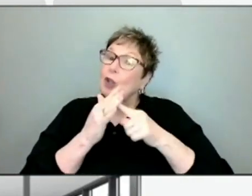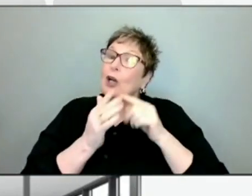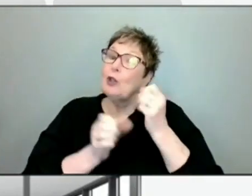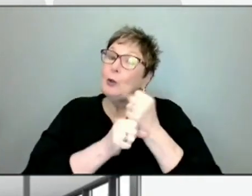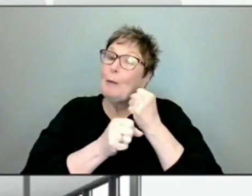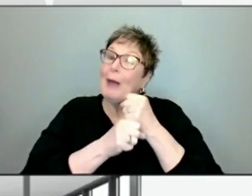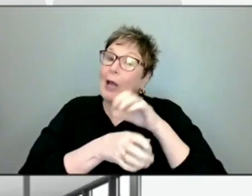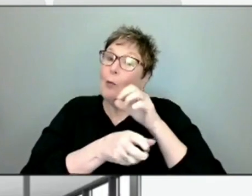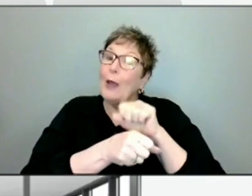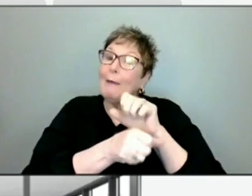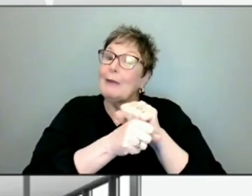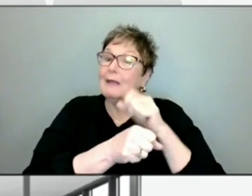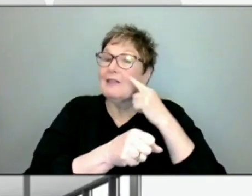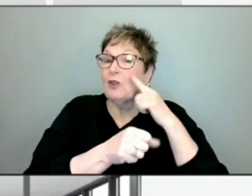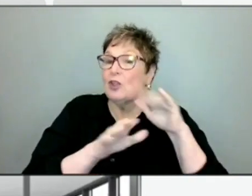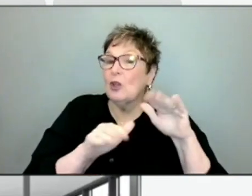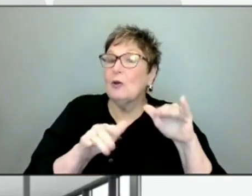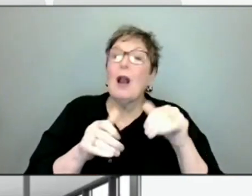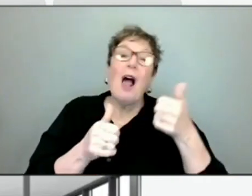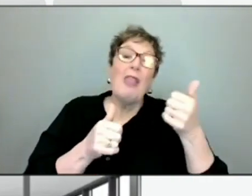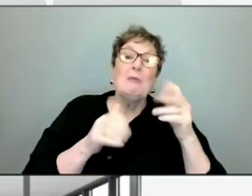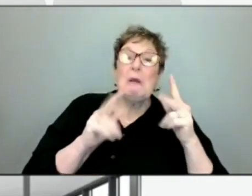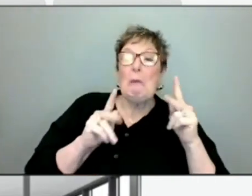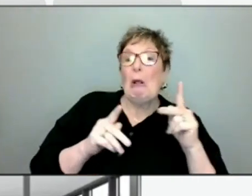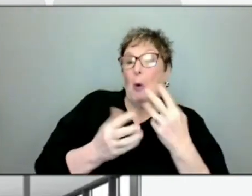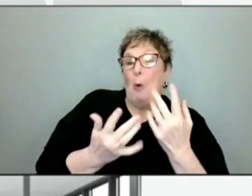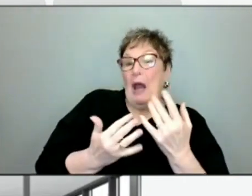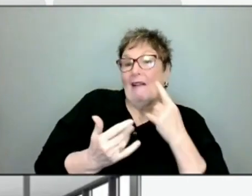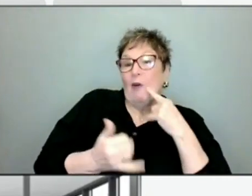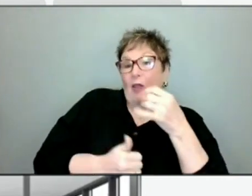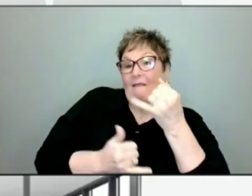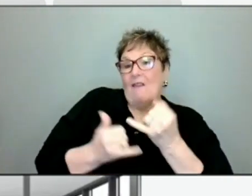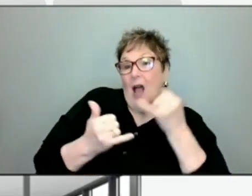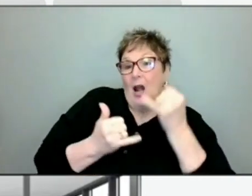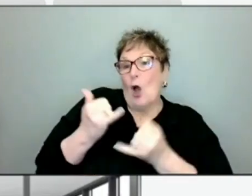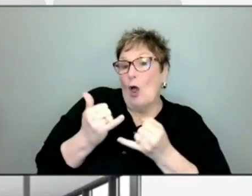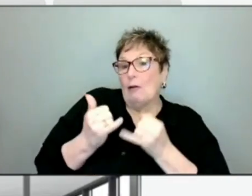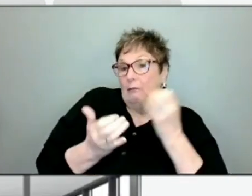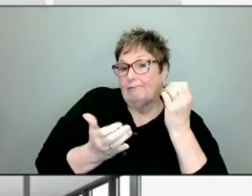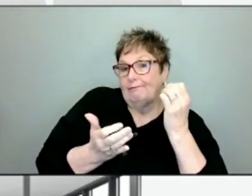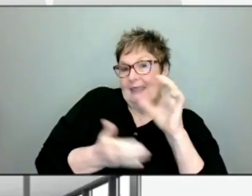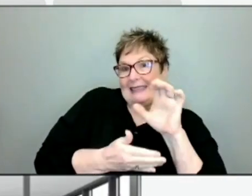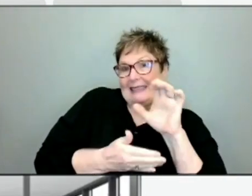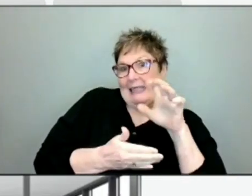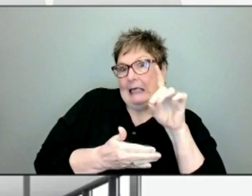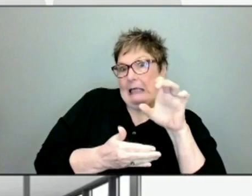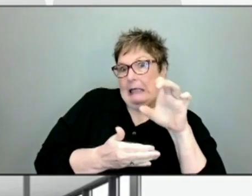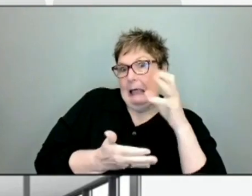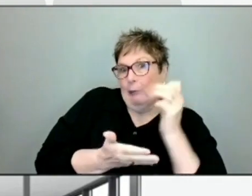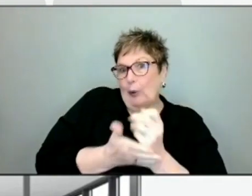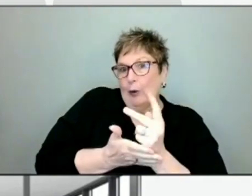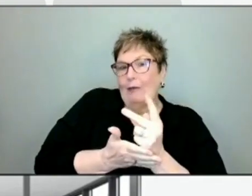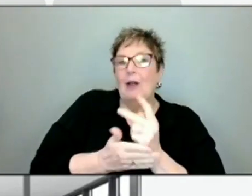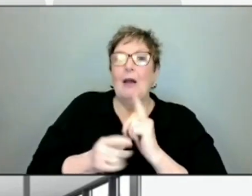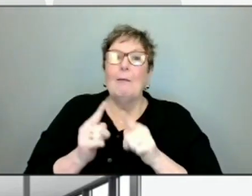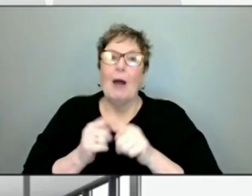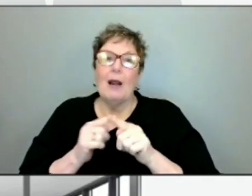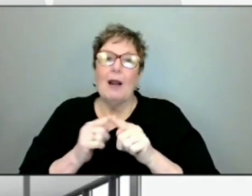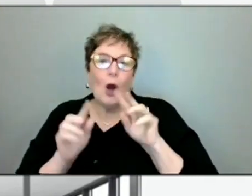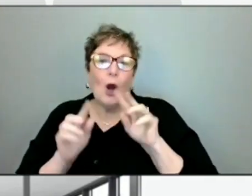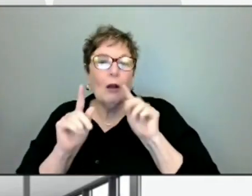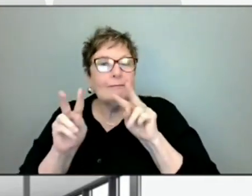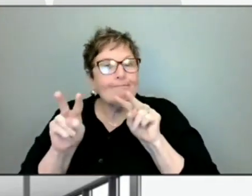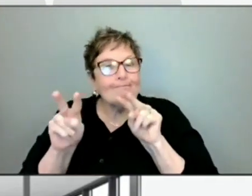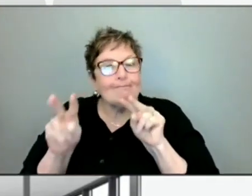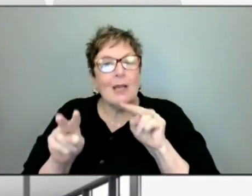Others are waiting until final approval. But again, we're working closely with all of those partners. The November 6th date is the